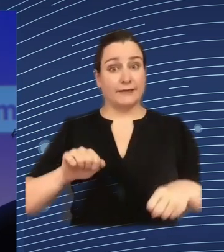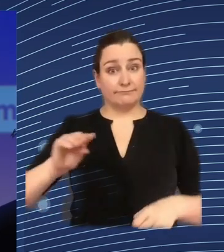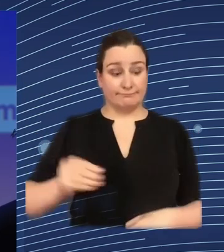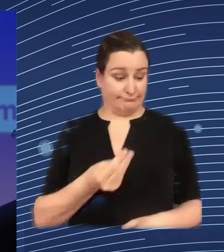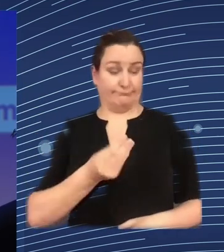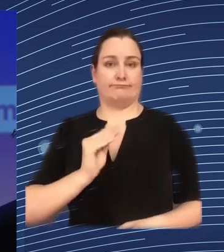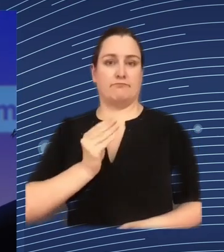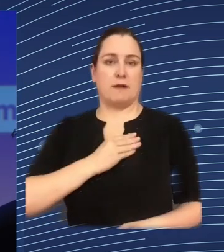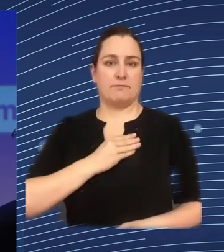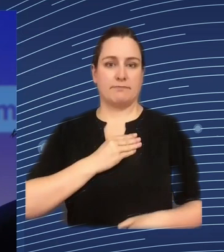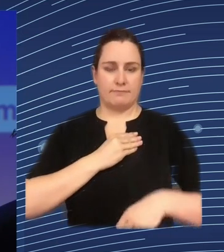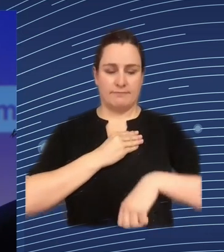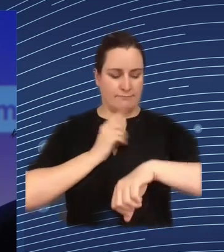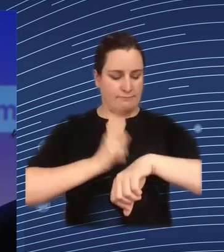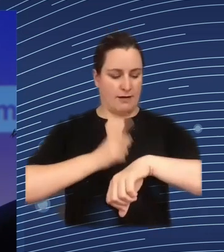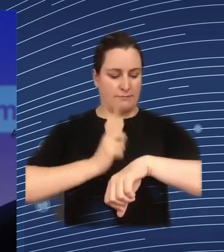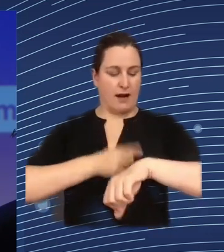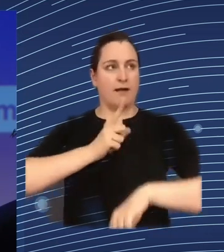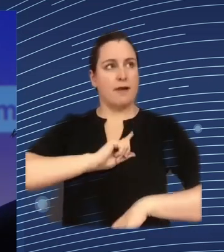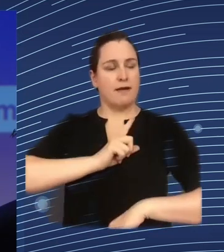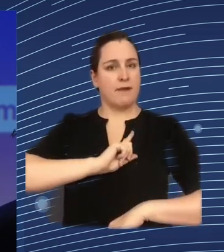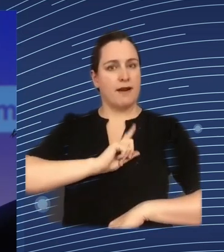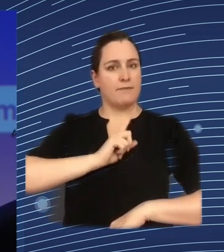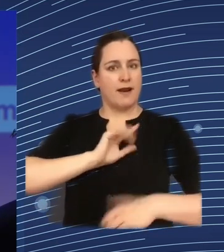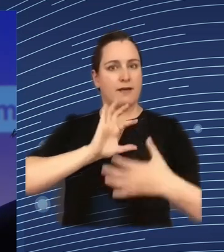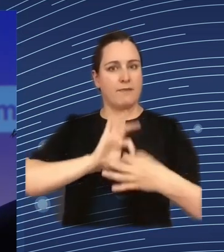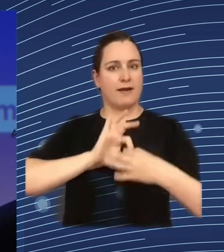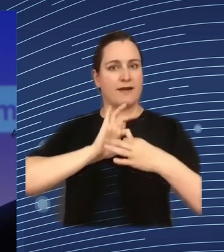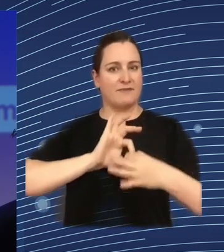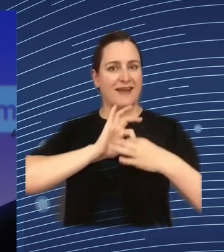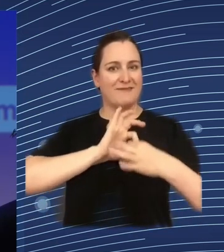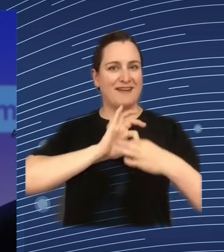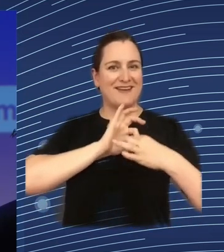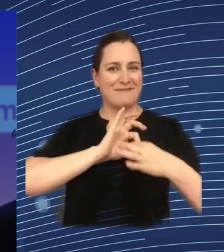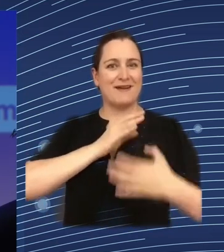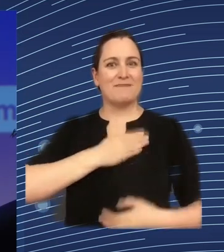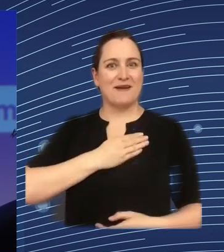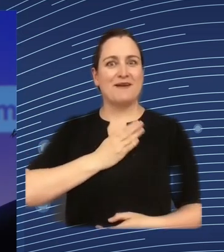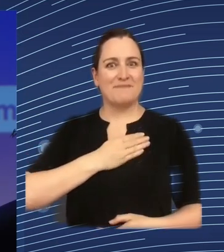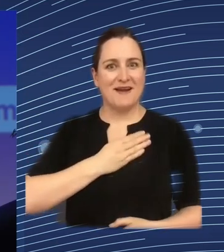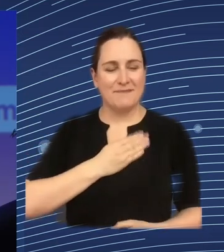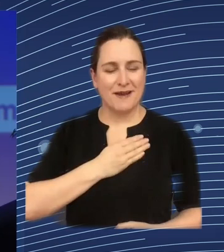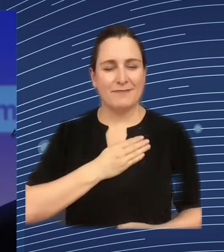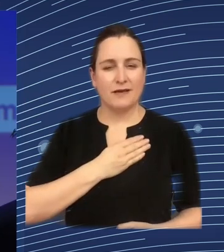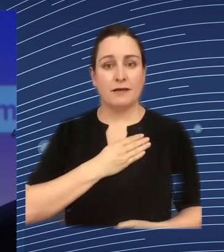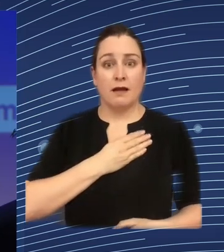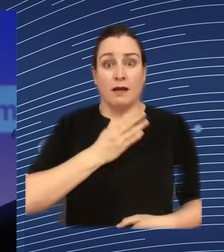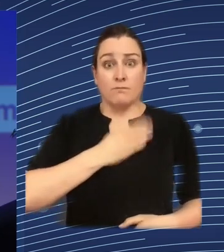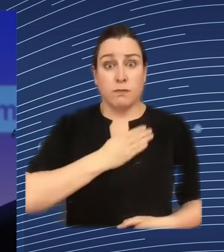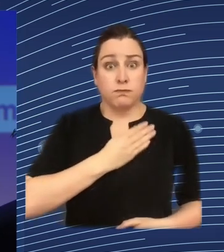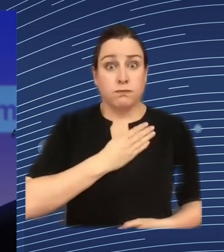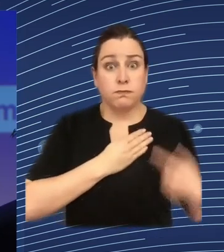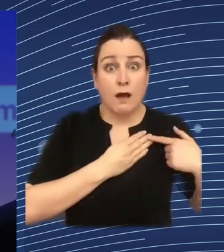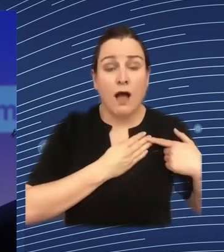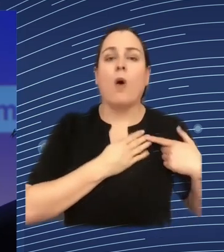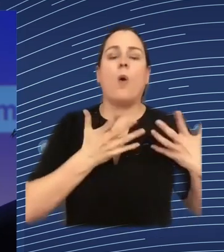the algorithm can decide if a worker is too stressed too stressed too for their mental health which